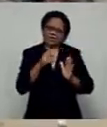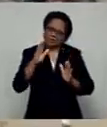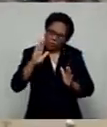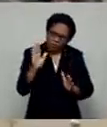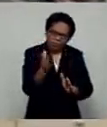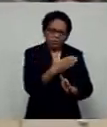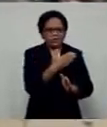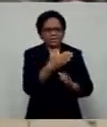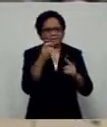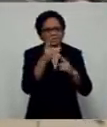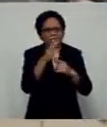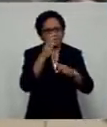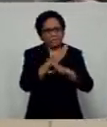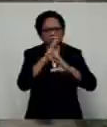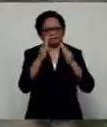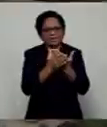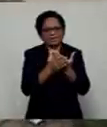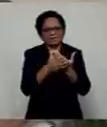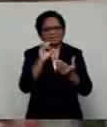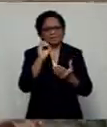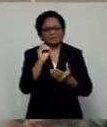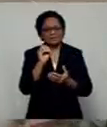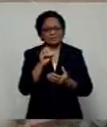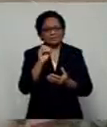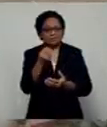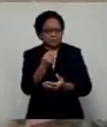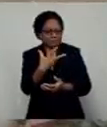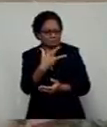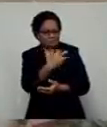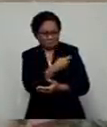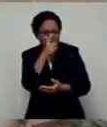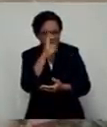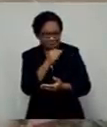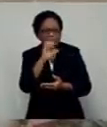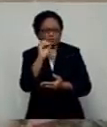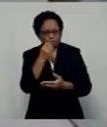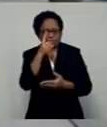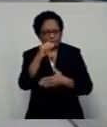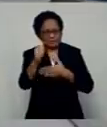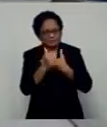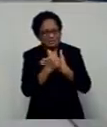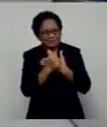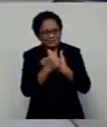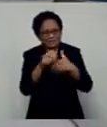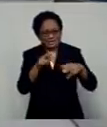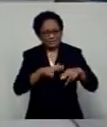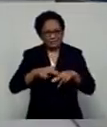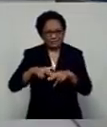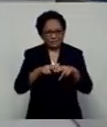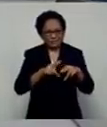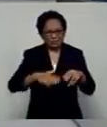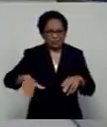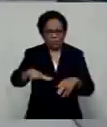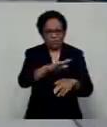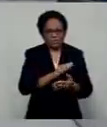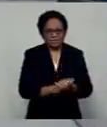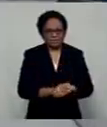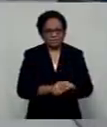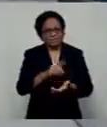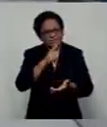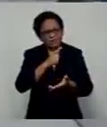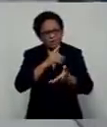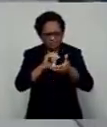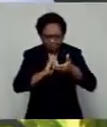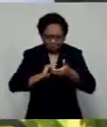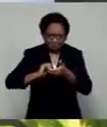proportions. And as citizens, we all want to come together and we've been trying our best and we all have to do this